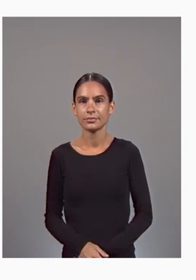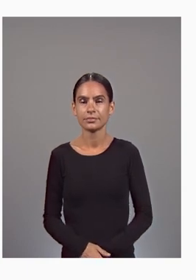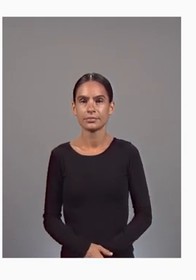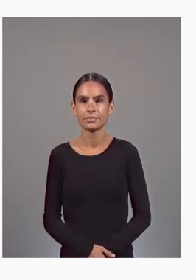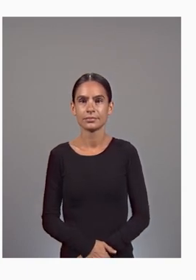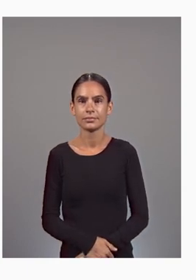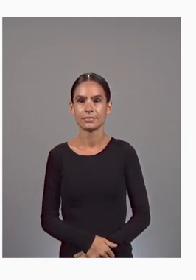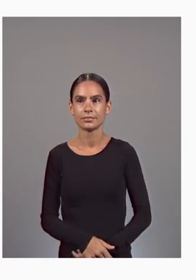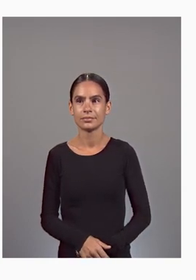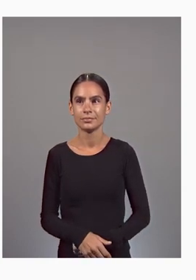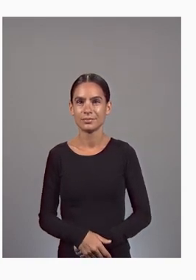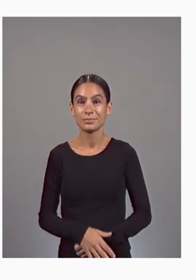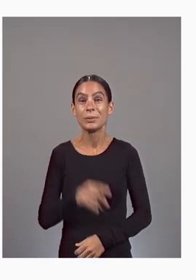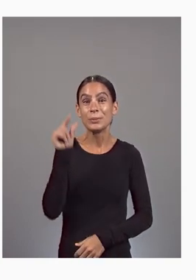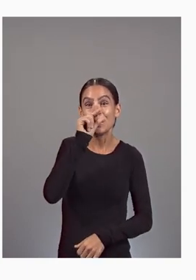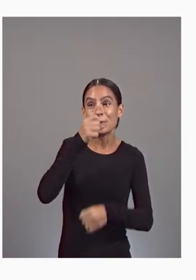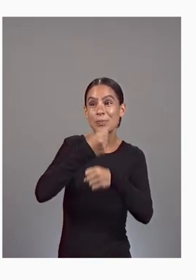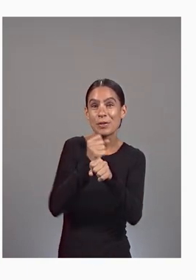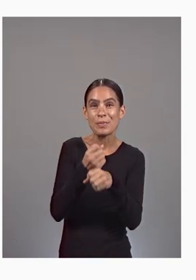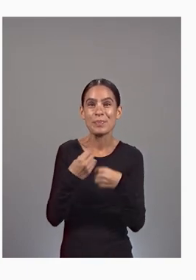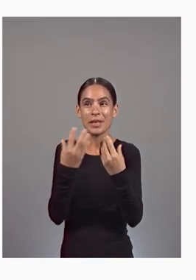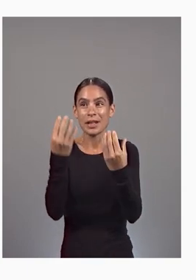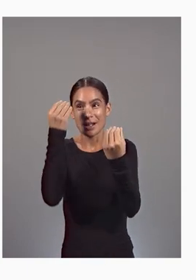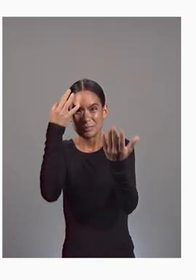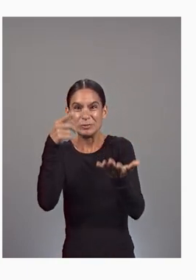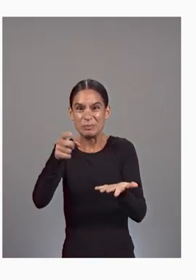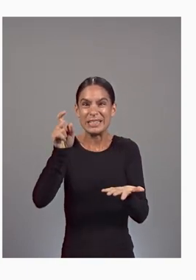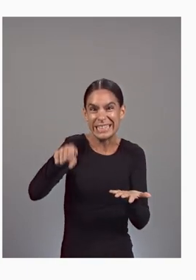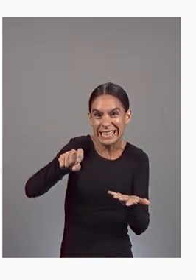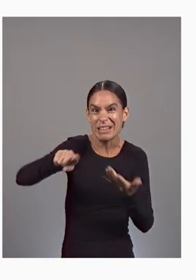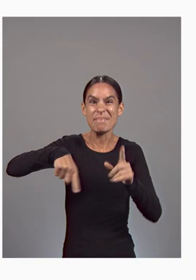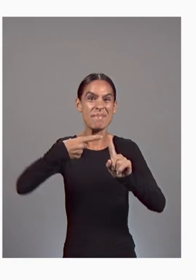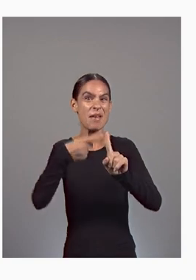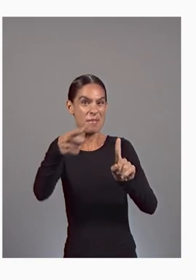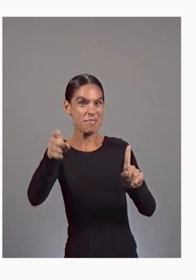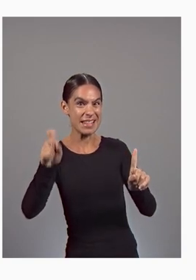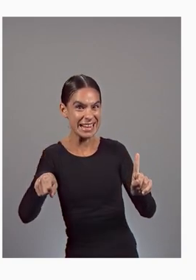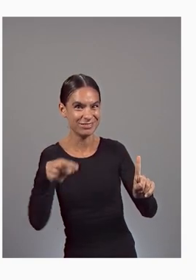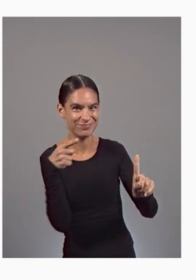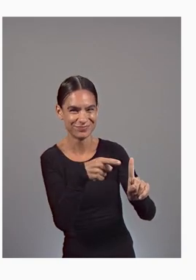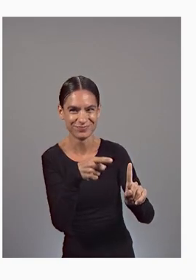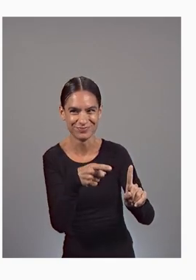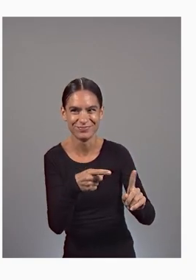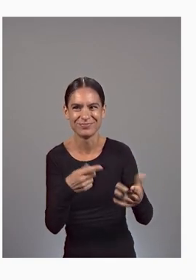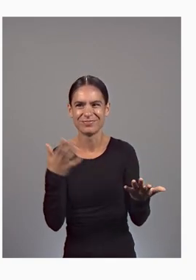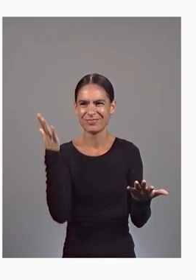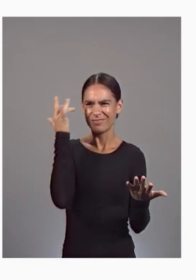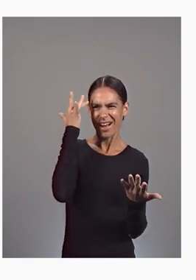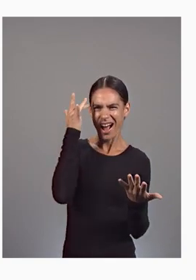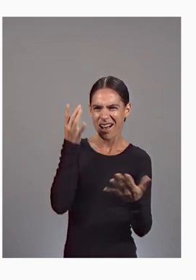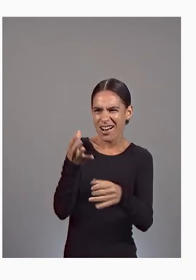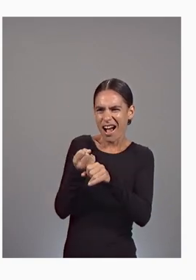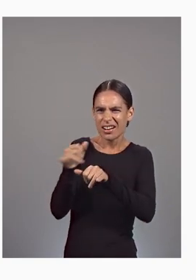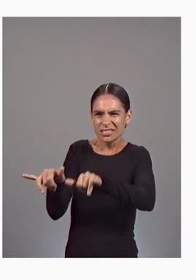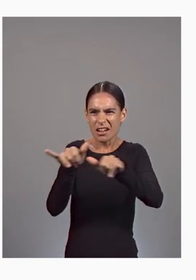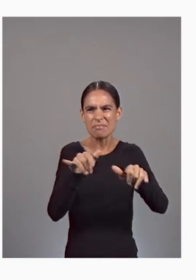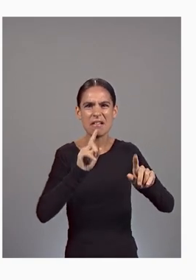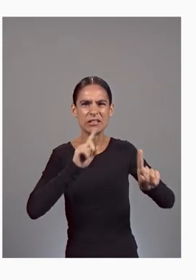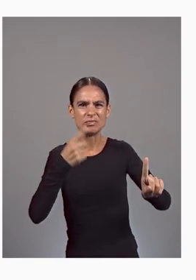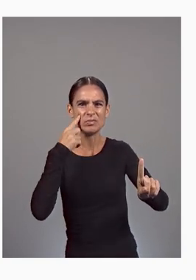Google products provide the information you need when you need it. But why can't you get the same kind of answers for your business?